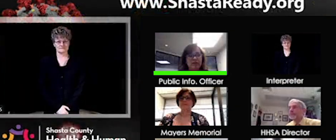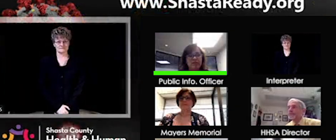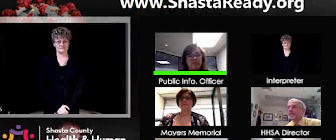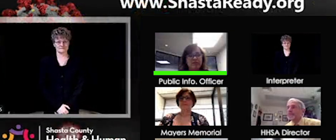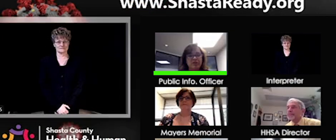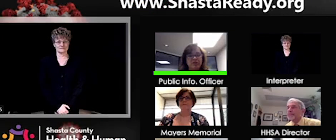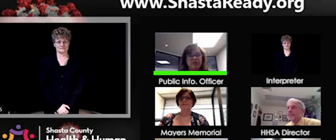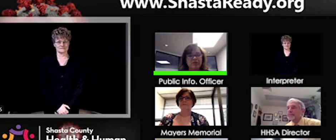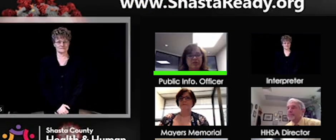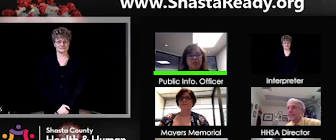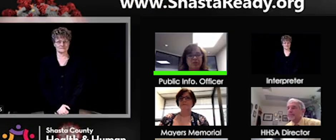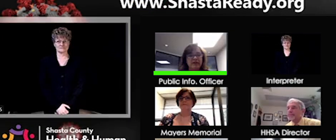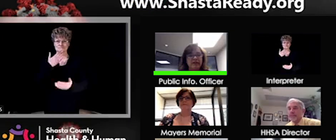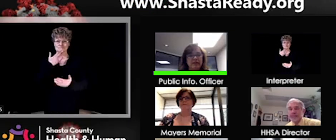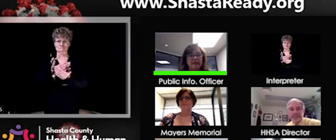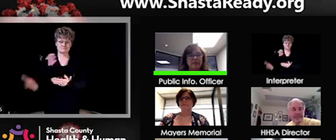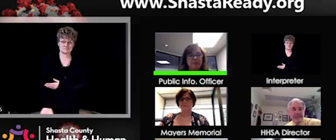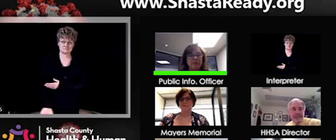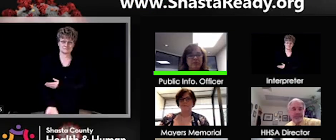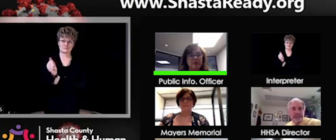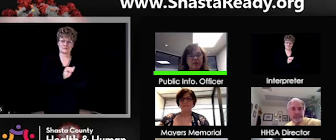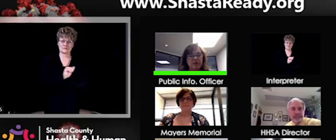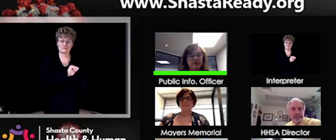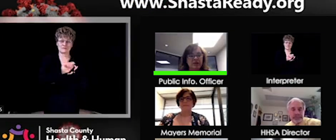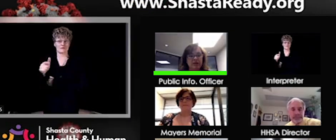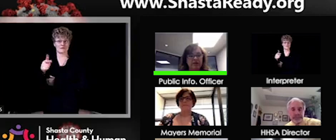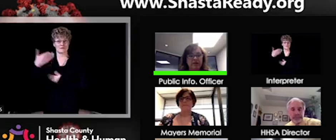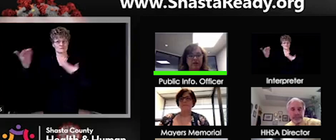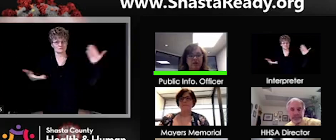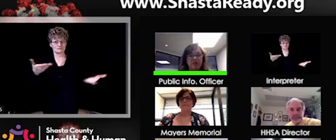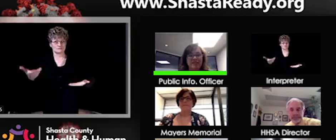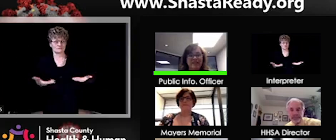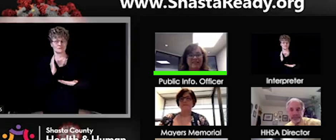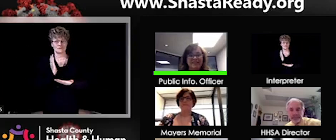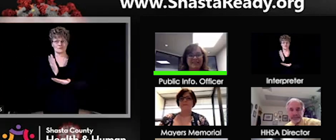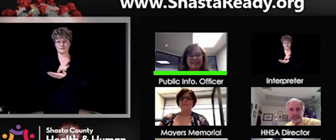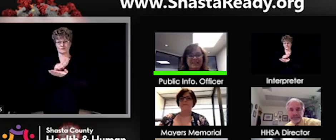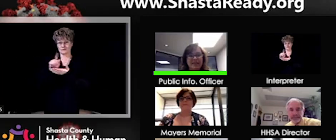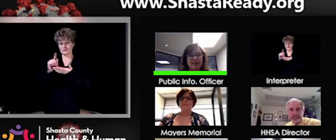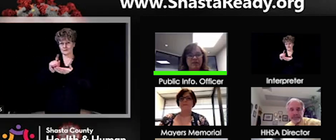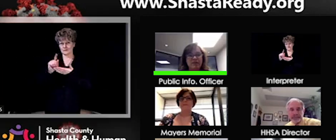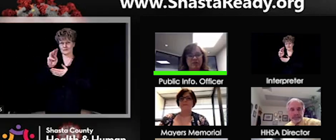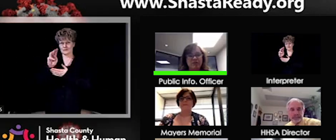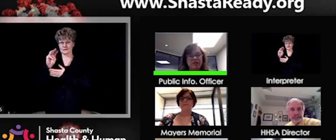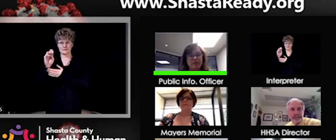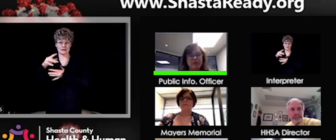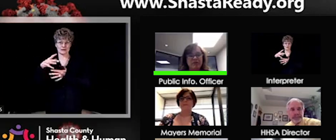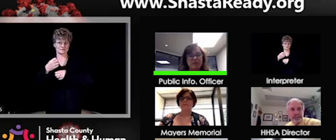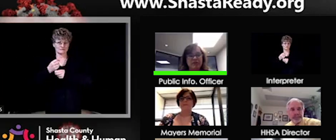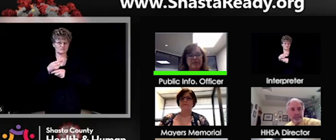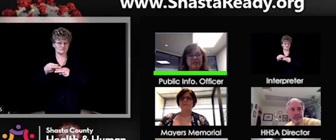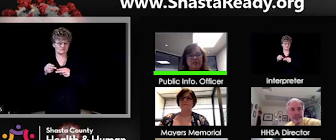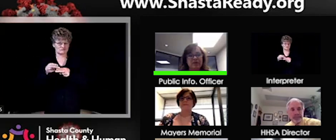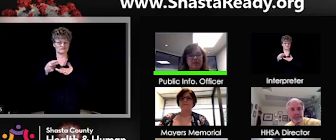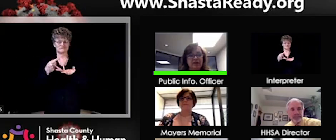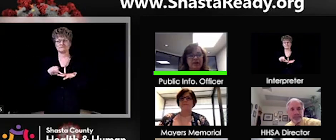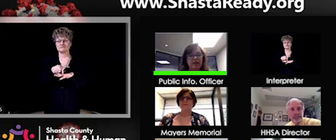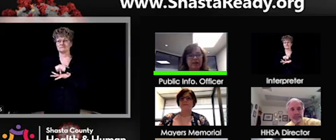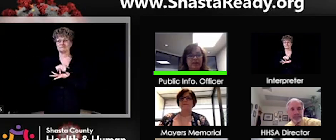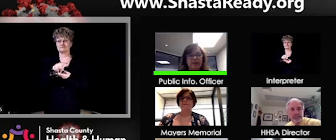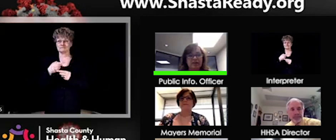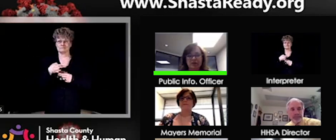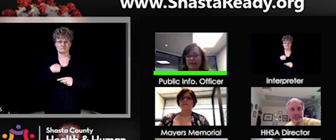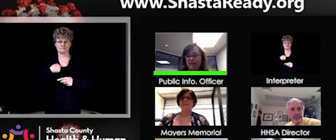Good morning, everyone. Welcome to our weekly media briefing on COVID-19. I'm Kerri Schutte. I'm a spokesperson